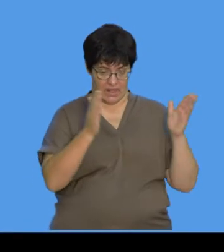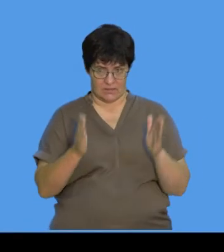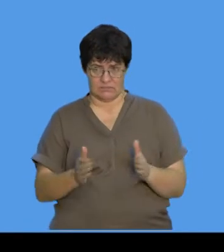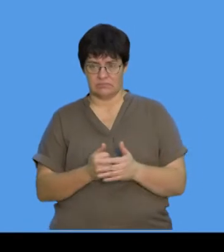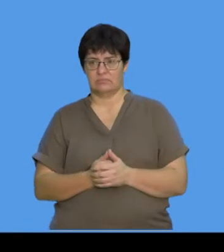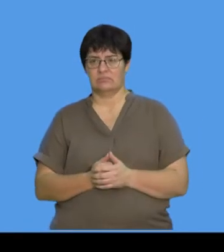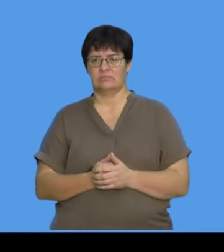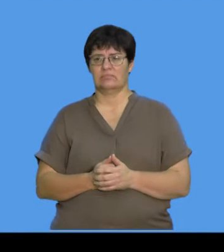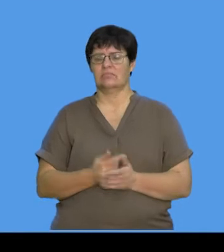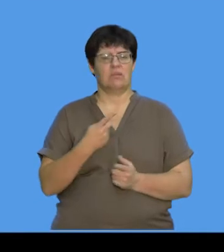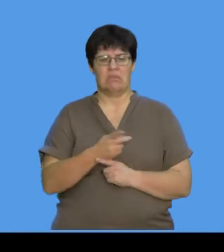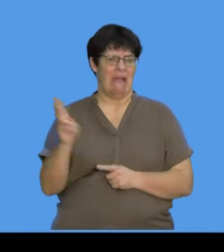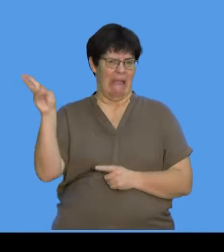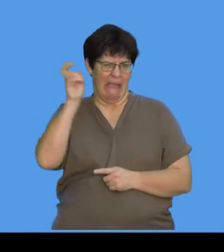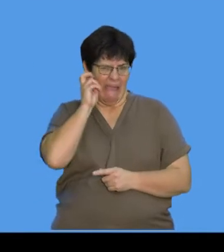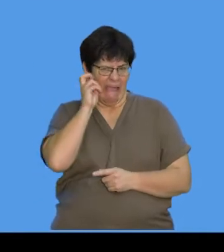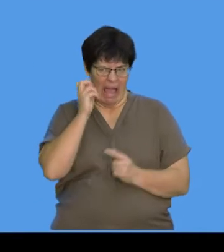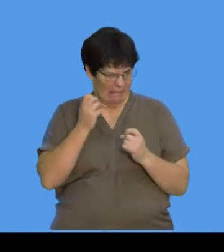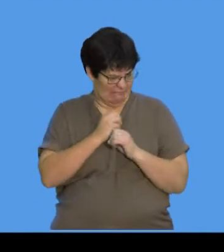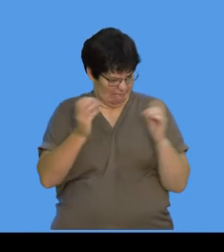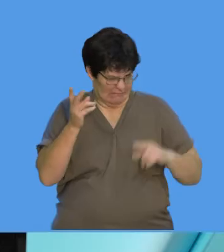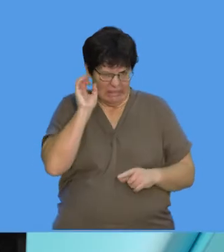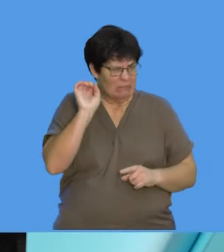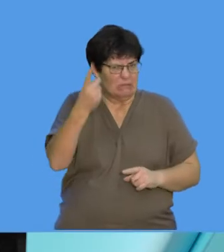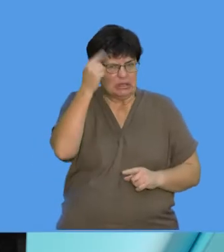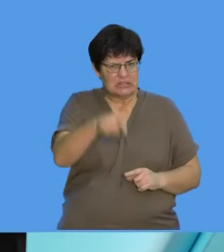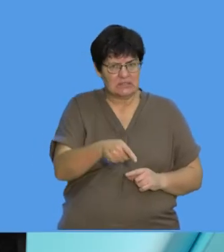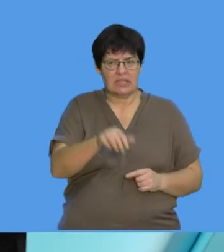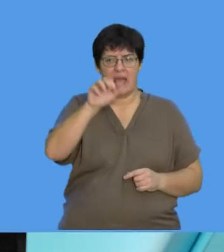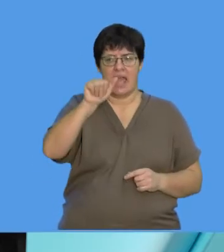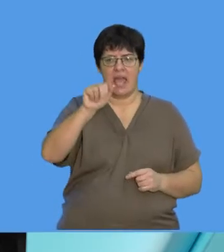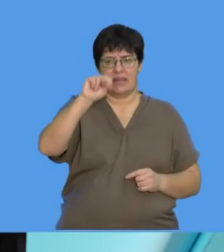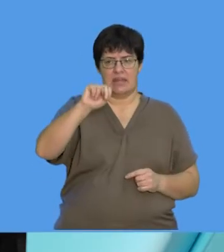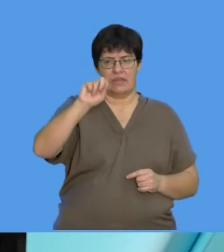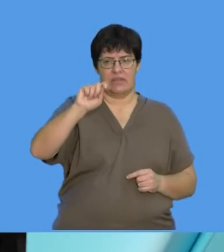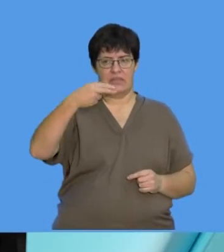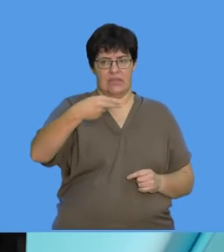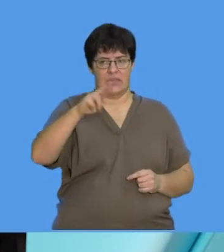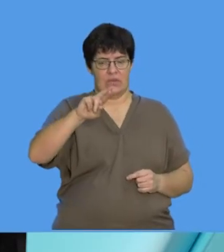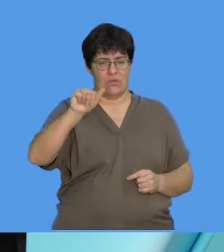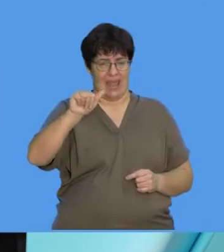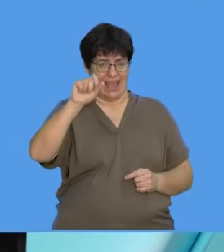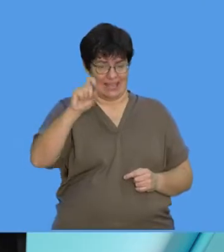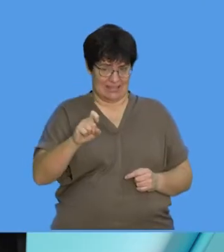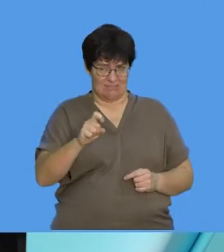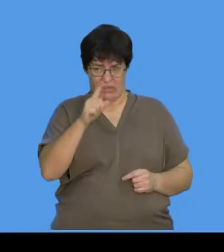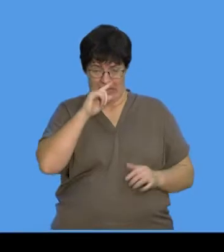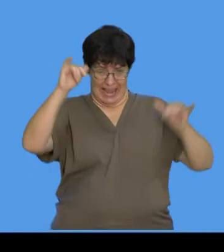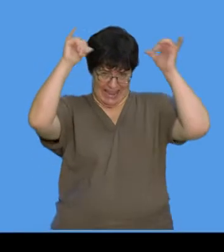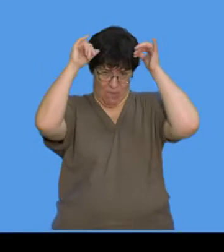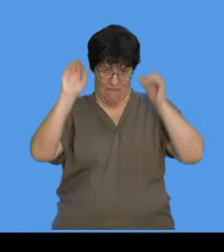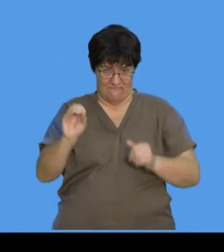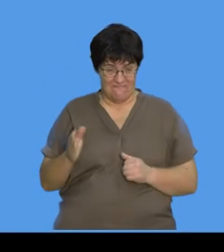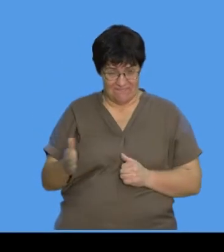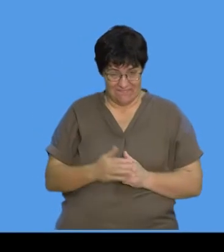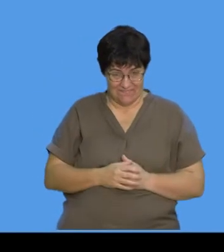Okay, some of you, I don't think you might have ever heard of this one before. Okay, this is called anthrax. Now, I've got a picture of a cow here. Can you